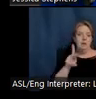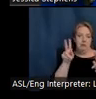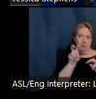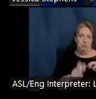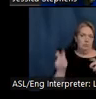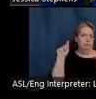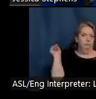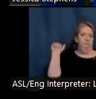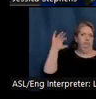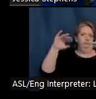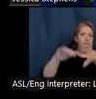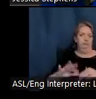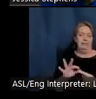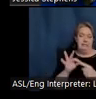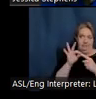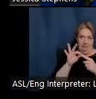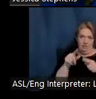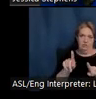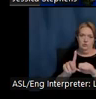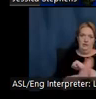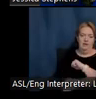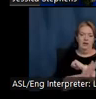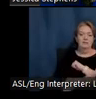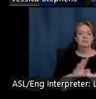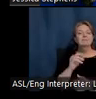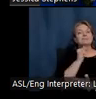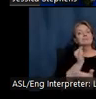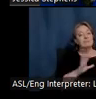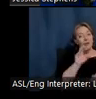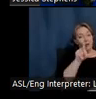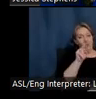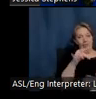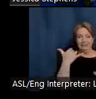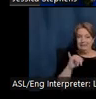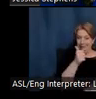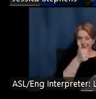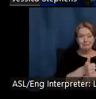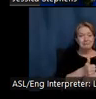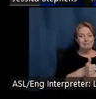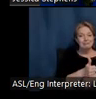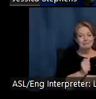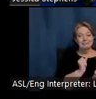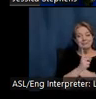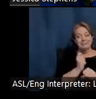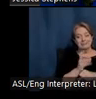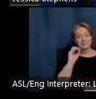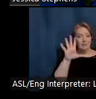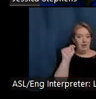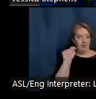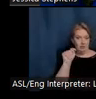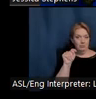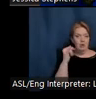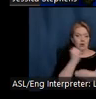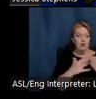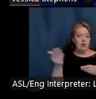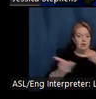The artist colony of Brown County still exists today. Every October, artists welcome visitors